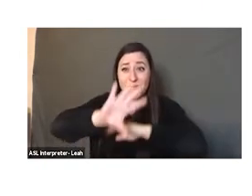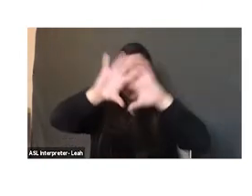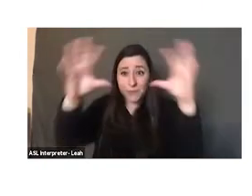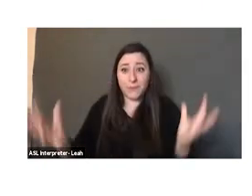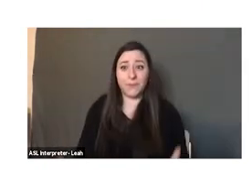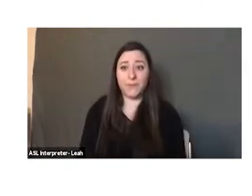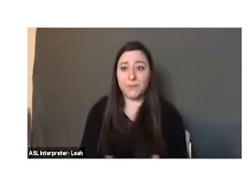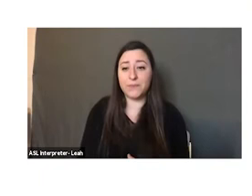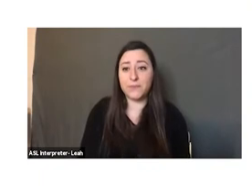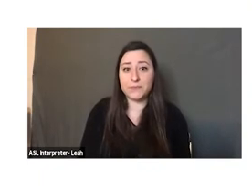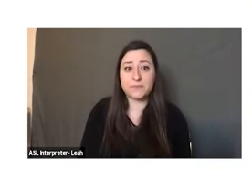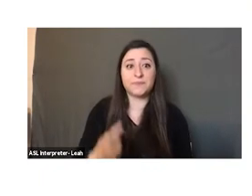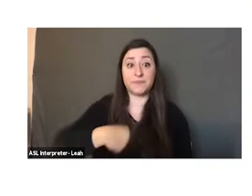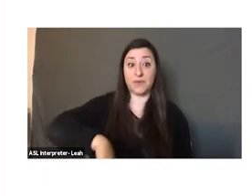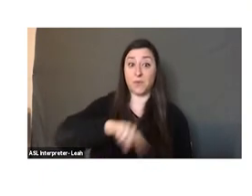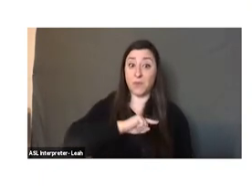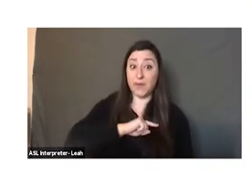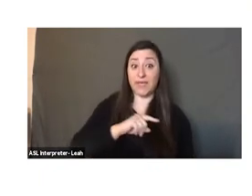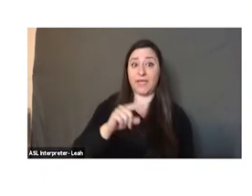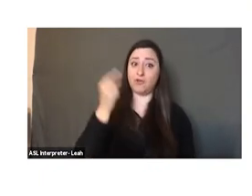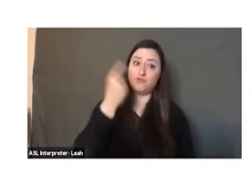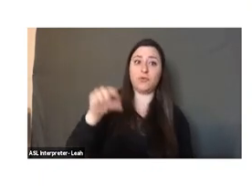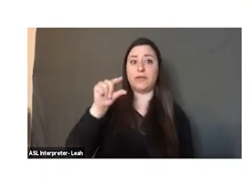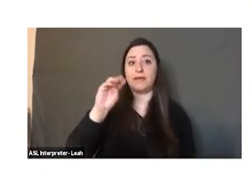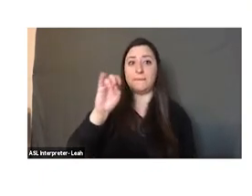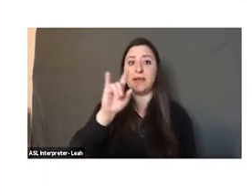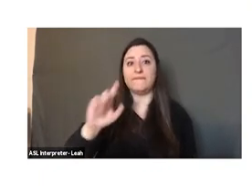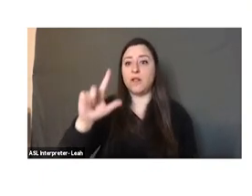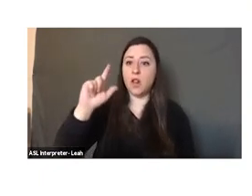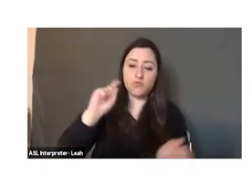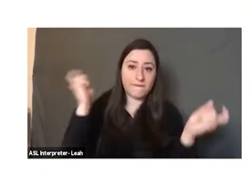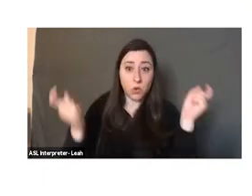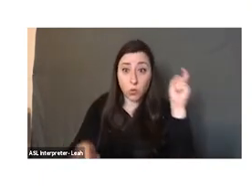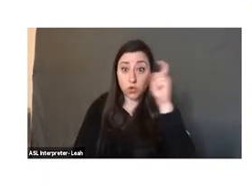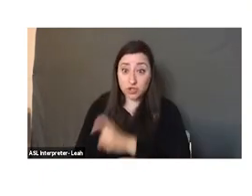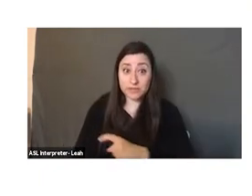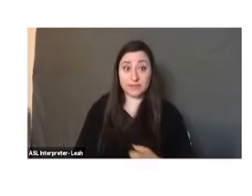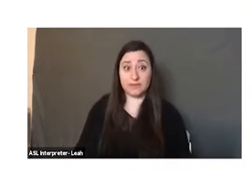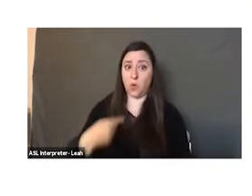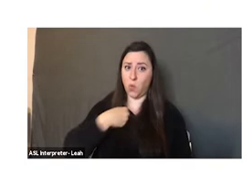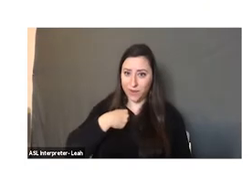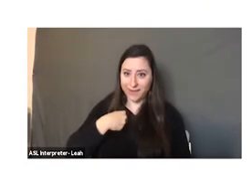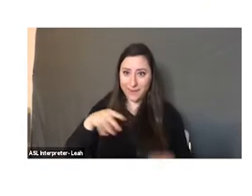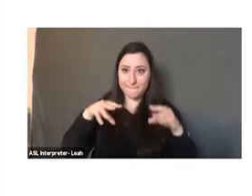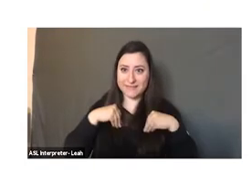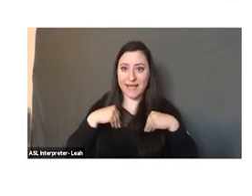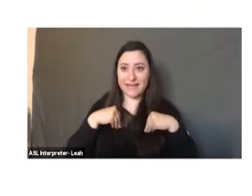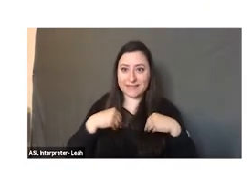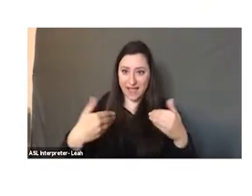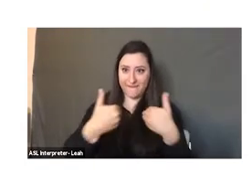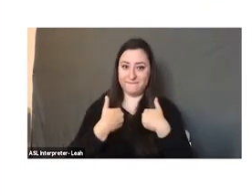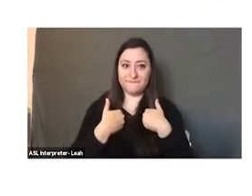We are the depositary of a green medieval revolution. We possess all the